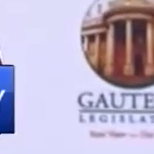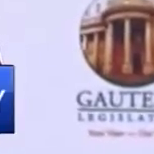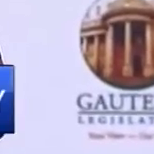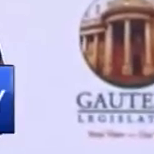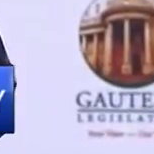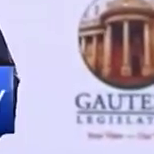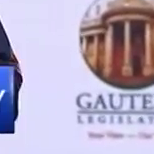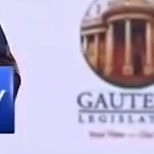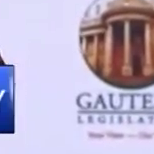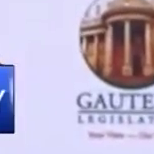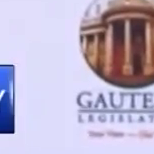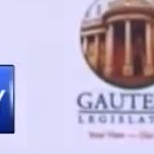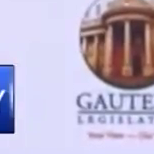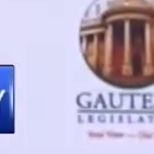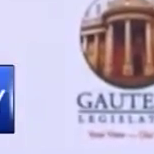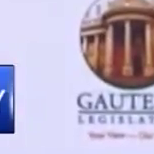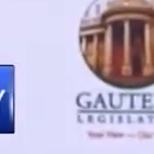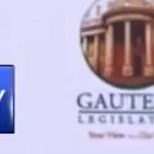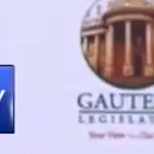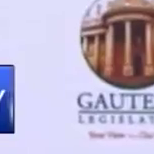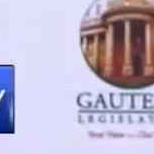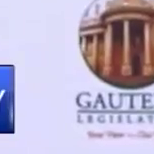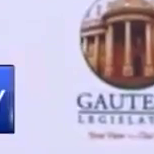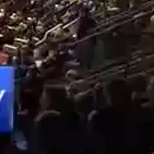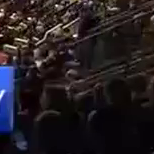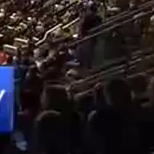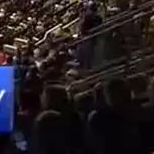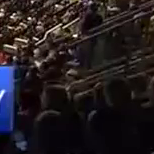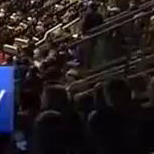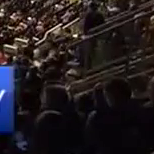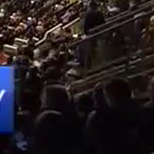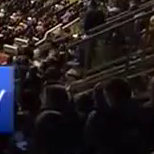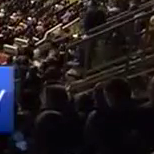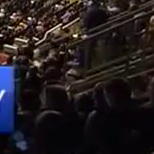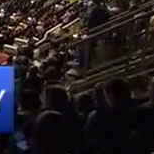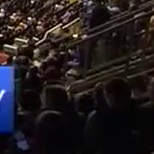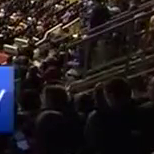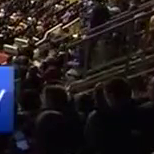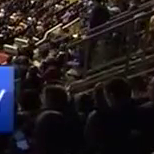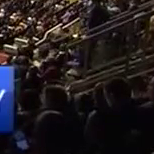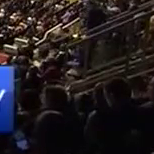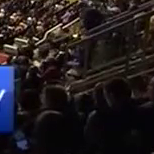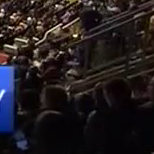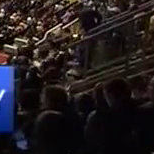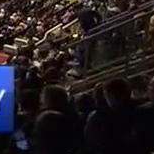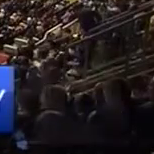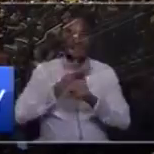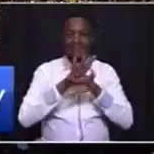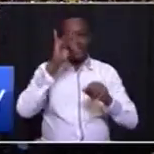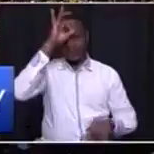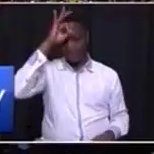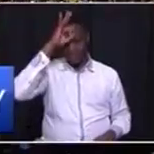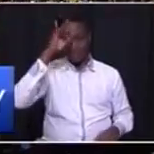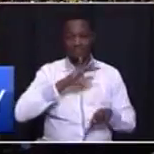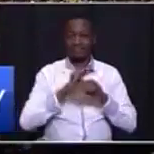And I want to announce, gone are the days where township businesses will be harassed by the police, including the metro